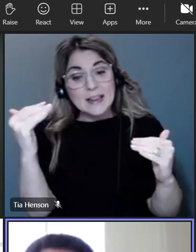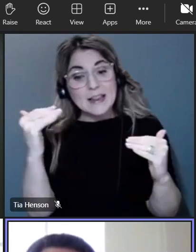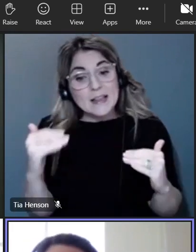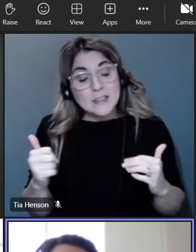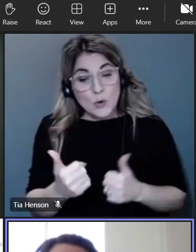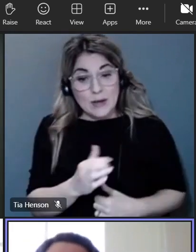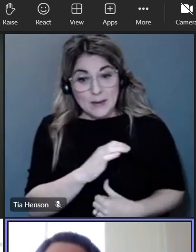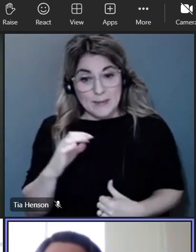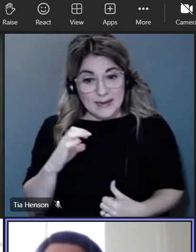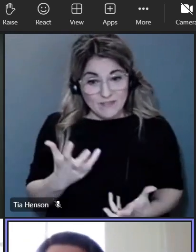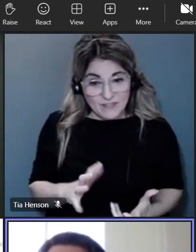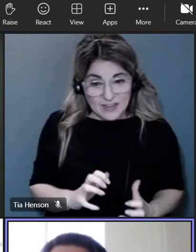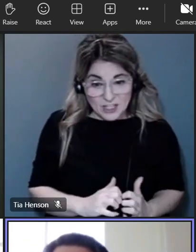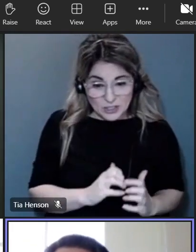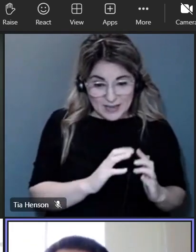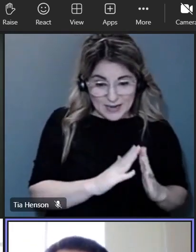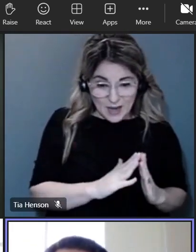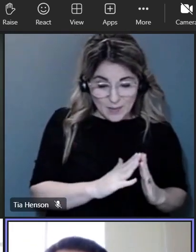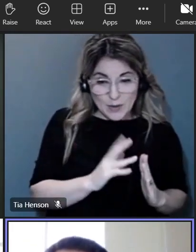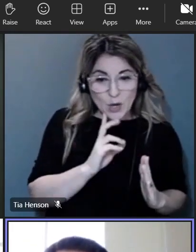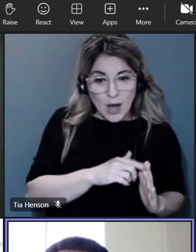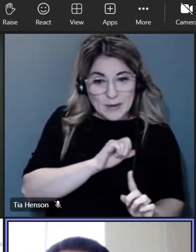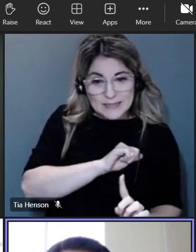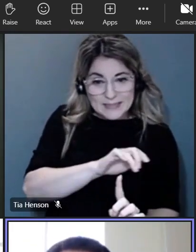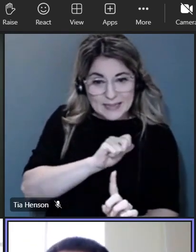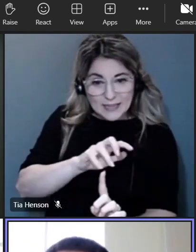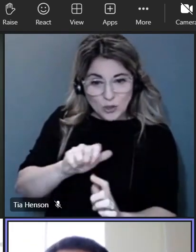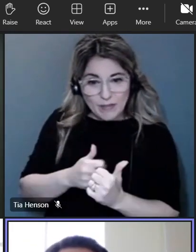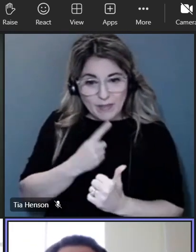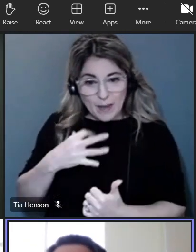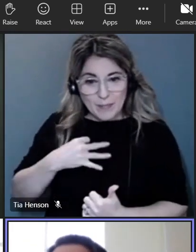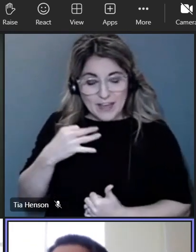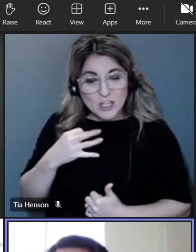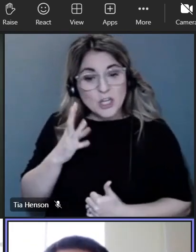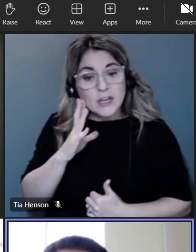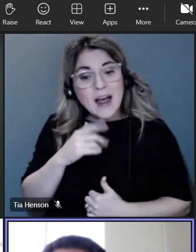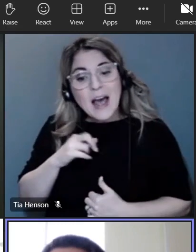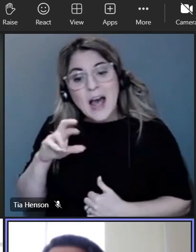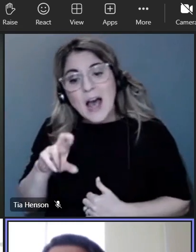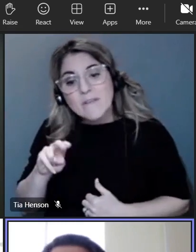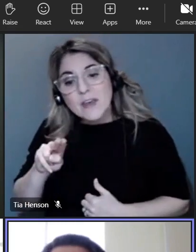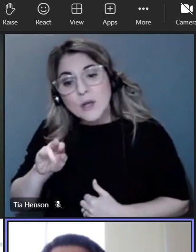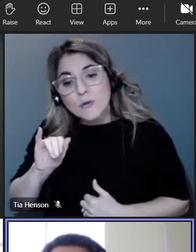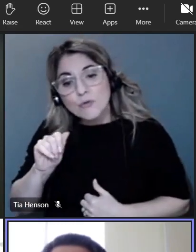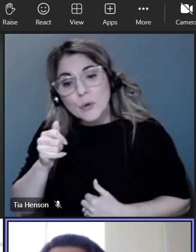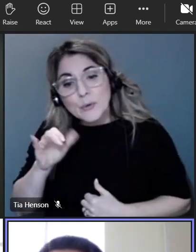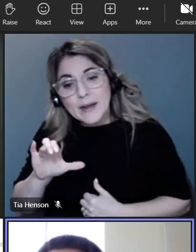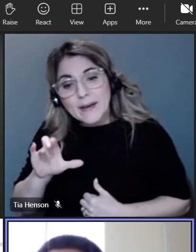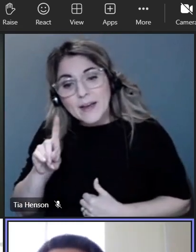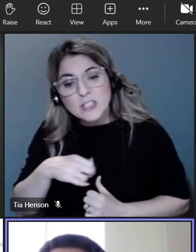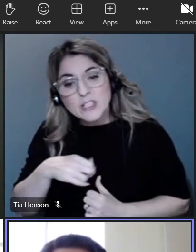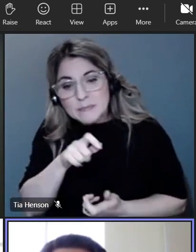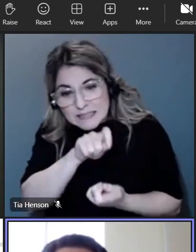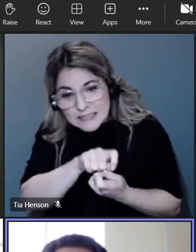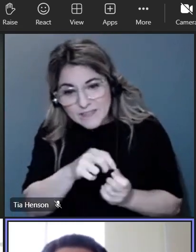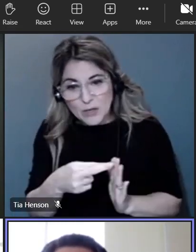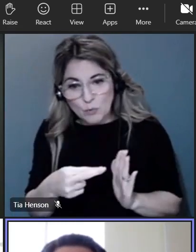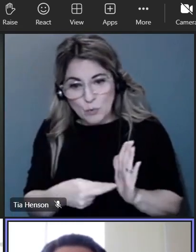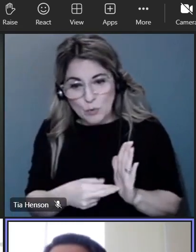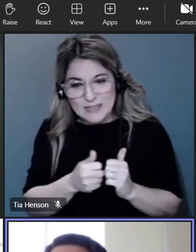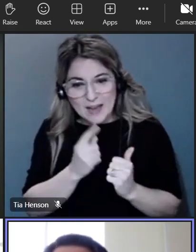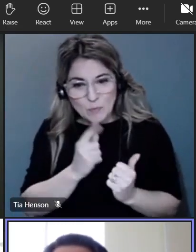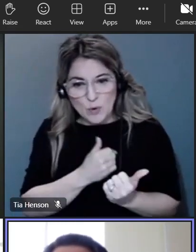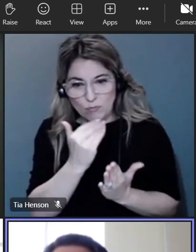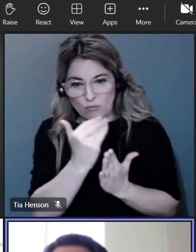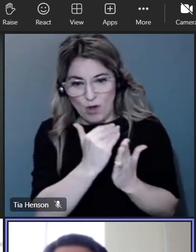all of those redacted applications you'll review them with the rubric that I will provide and then you sort of score and then we'll have one meeting a virtual